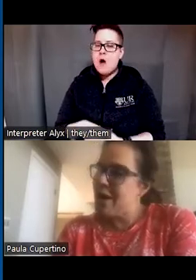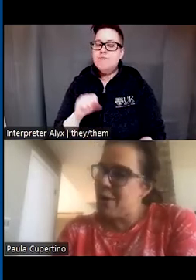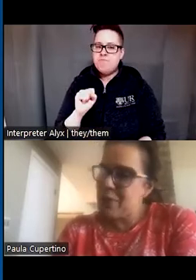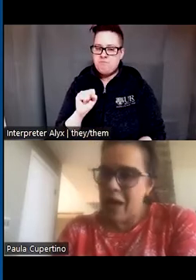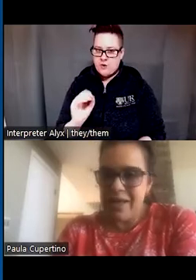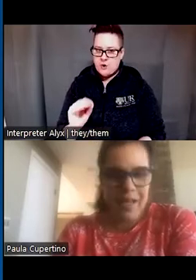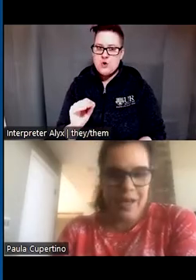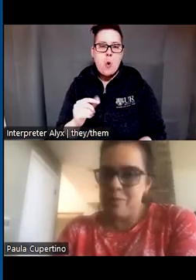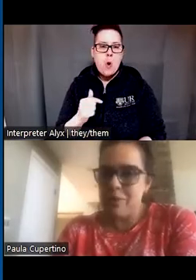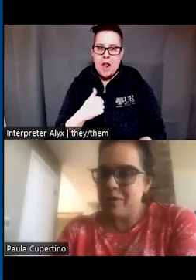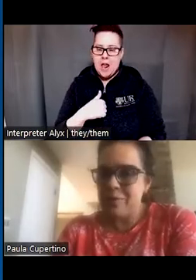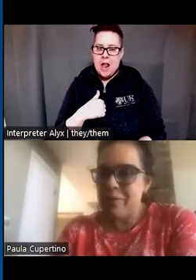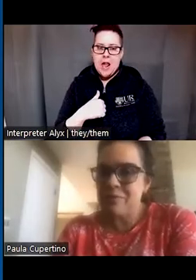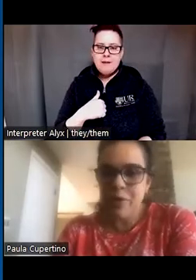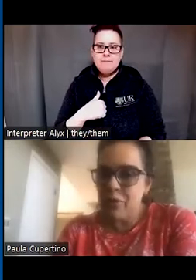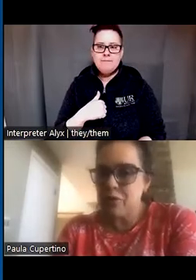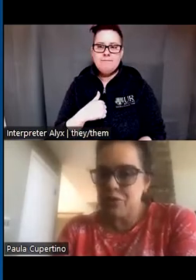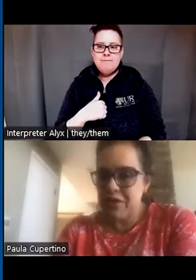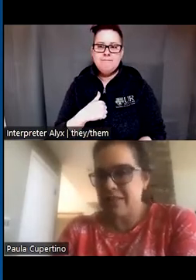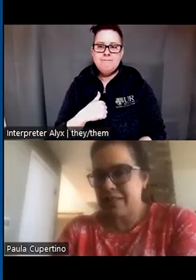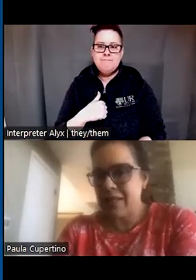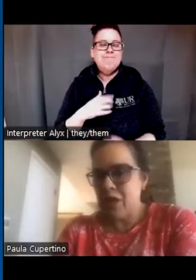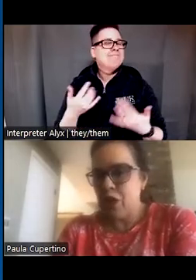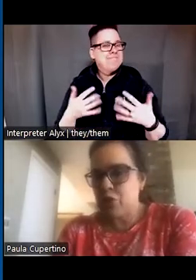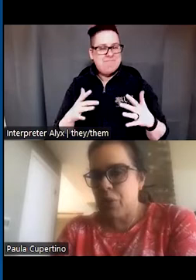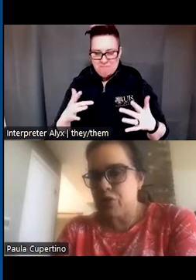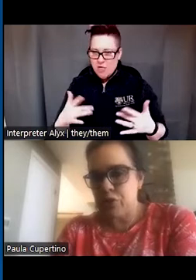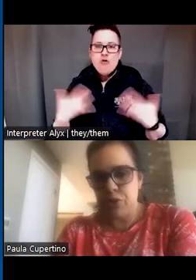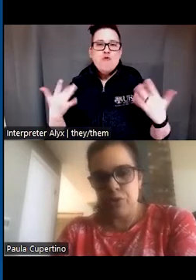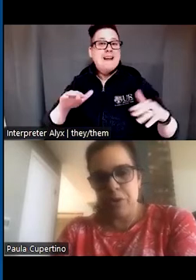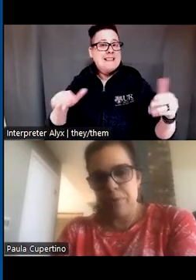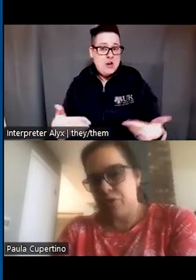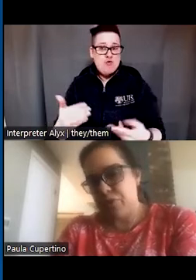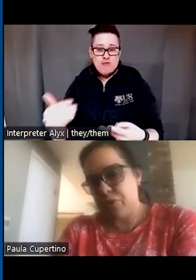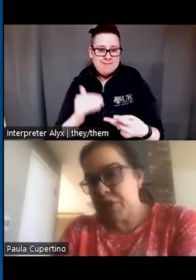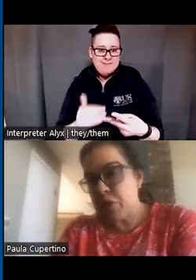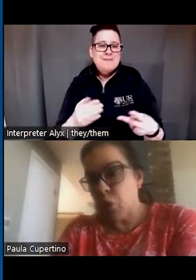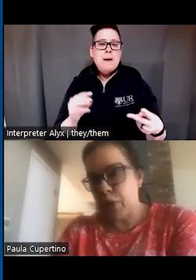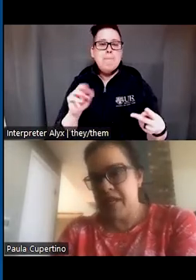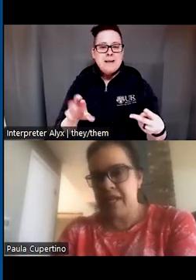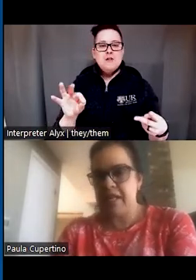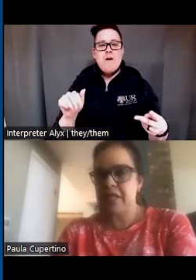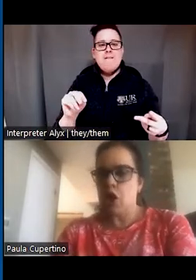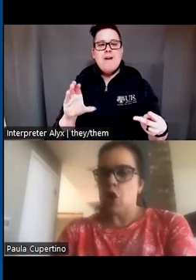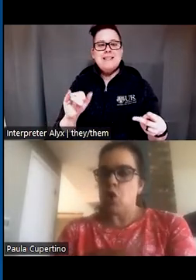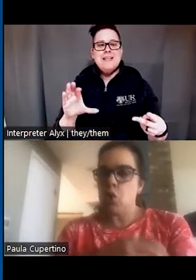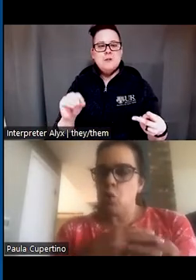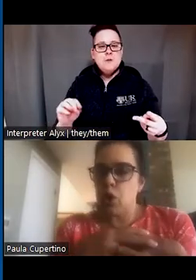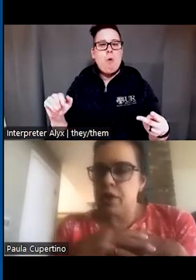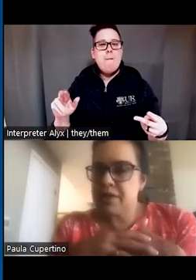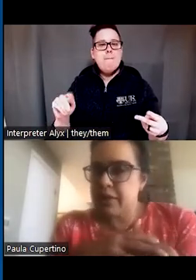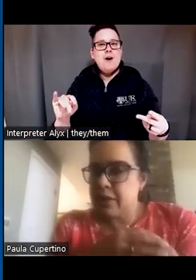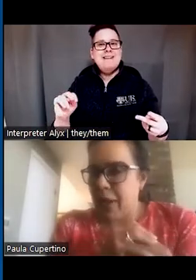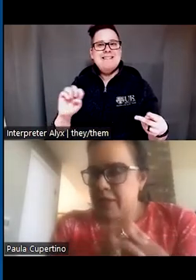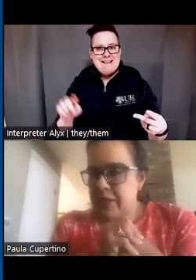I am very enthusiastic to introduce Mr. Francisco Martinez, who